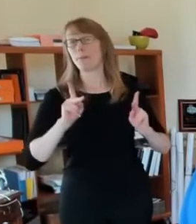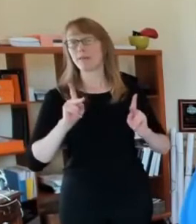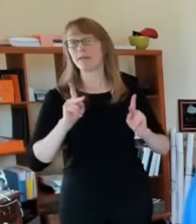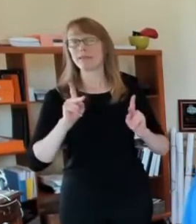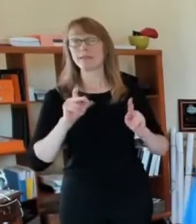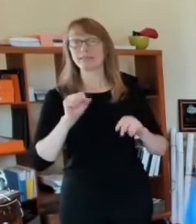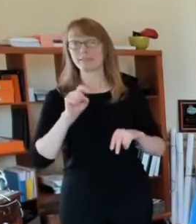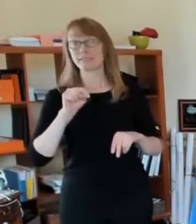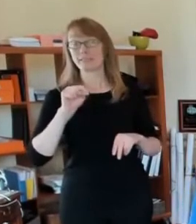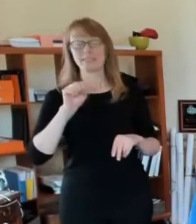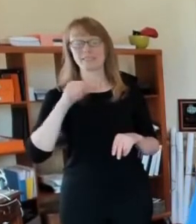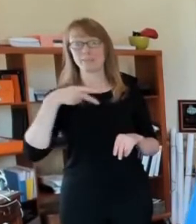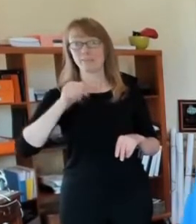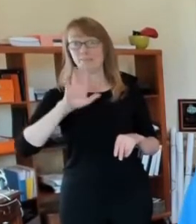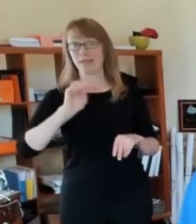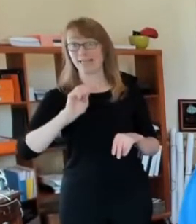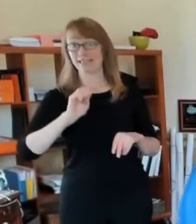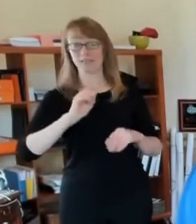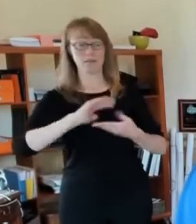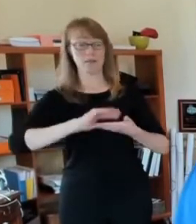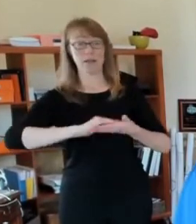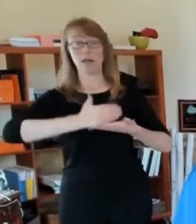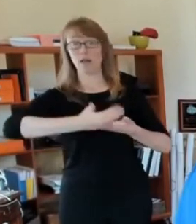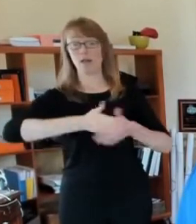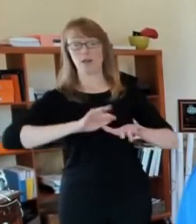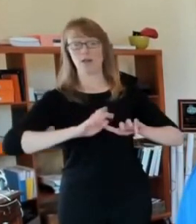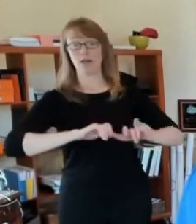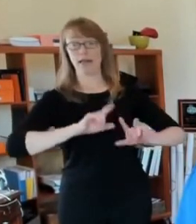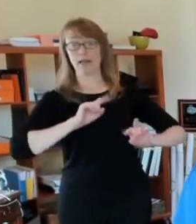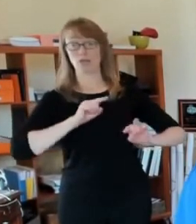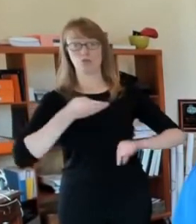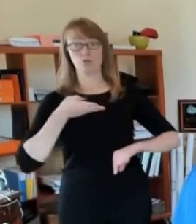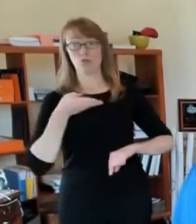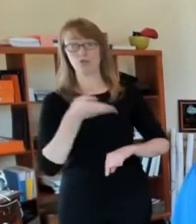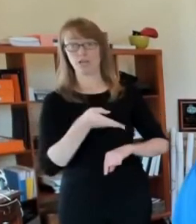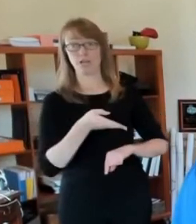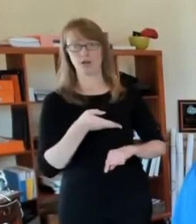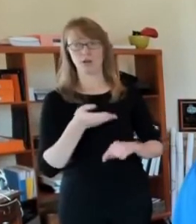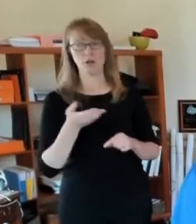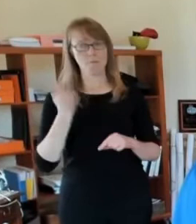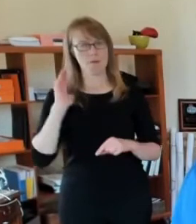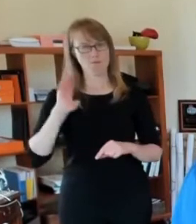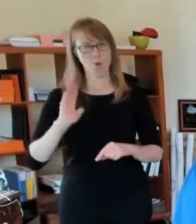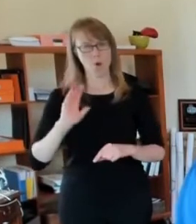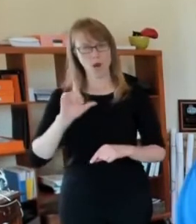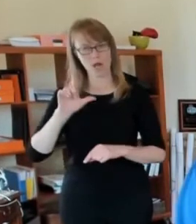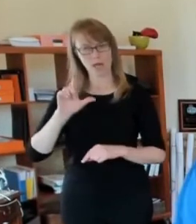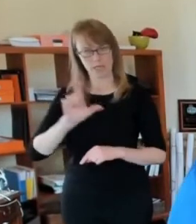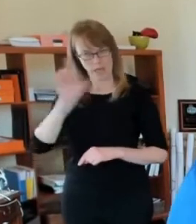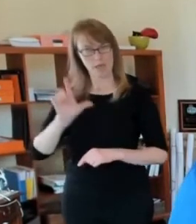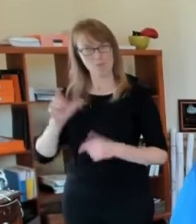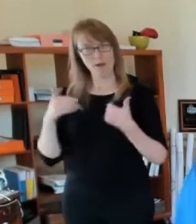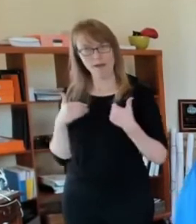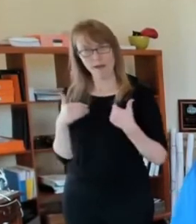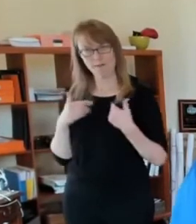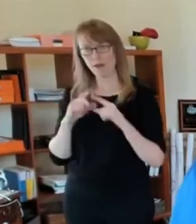that information now because of COVID. We'll probably get that done by the middle of next week with who is now going to be open to allow us to do